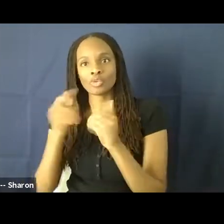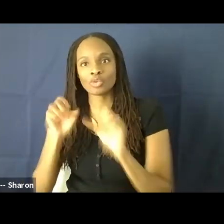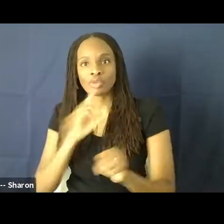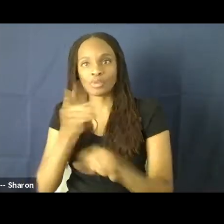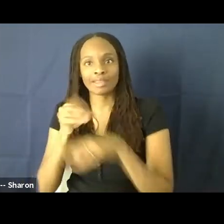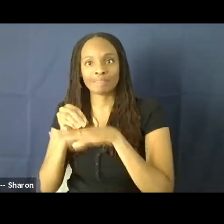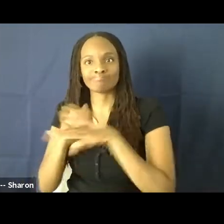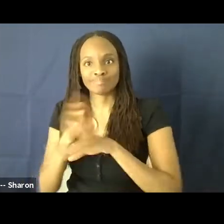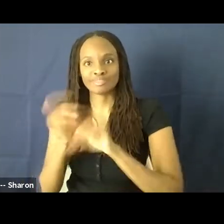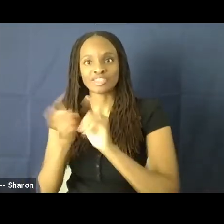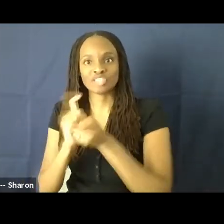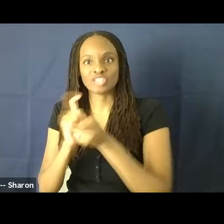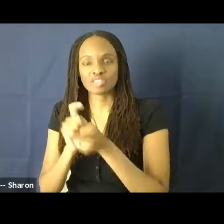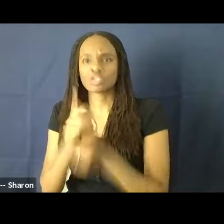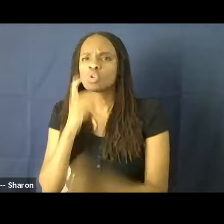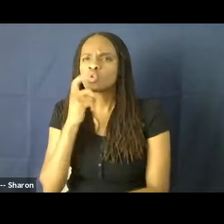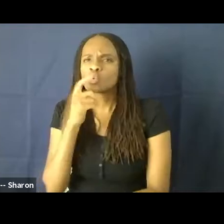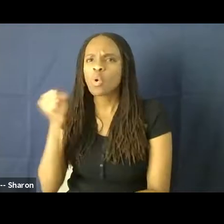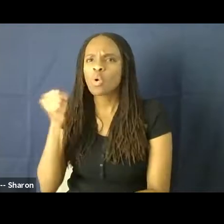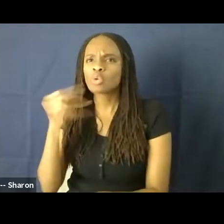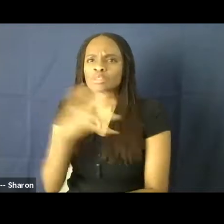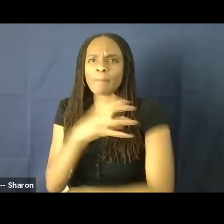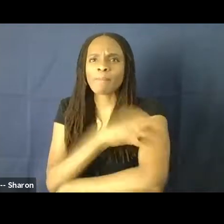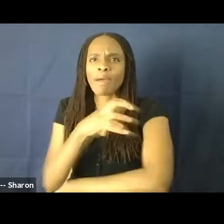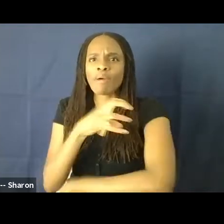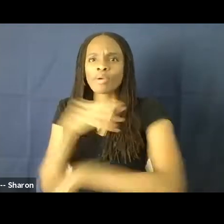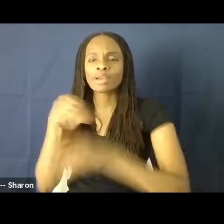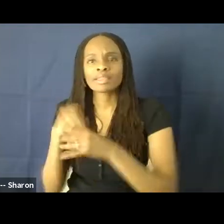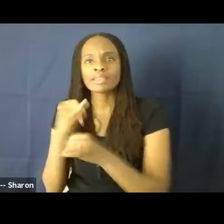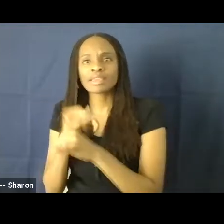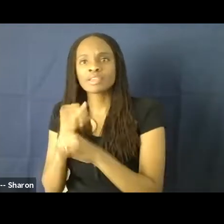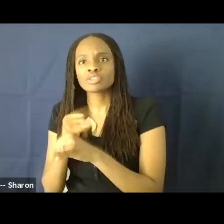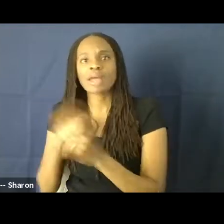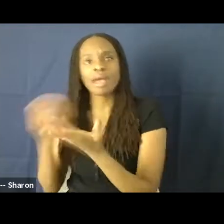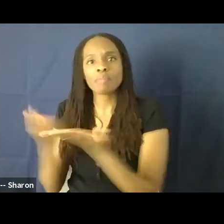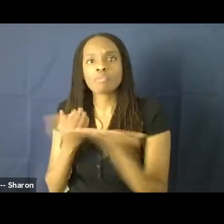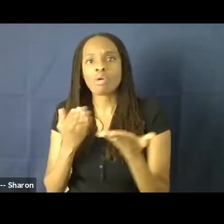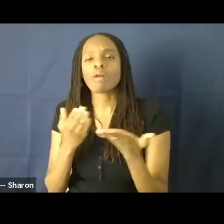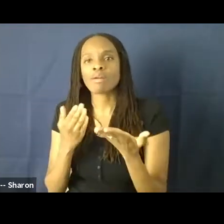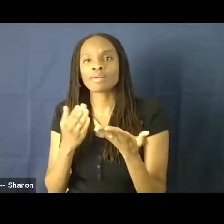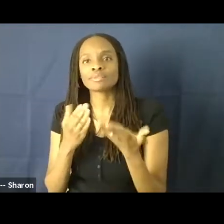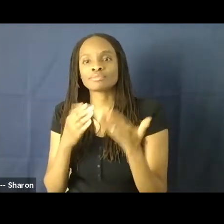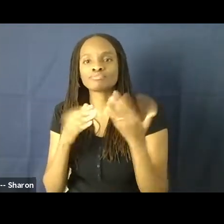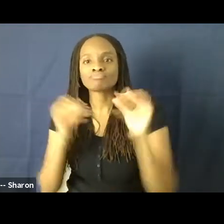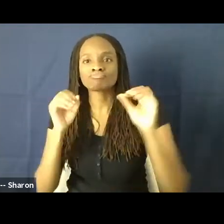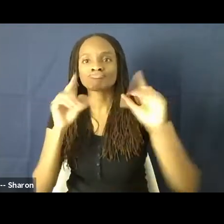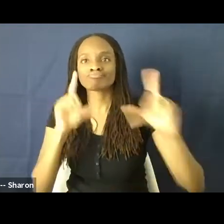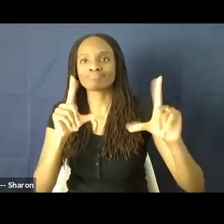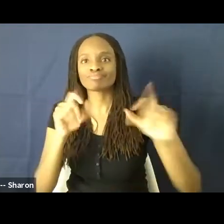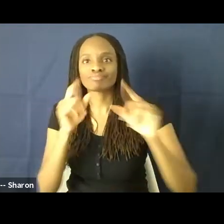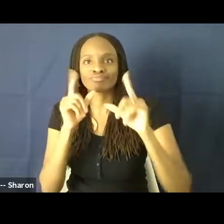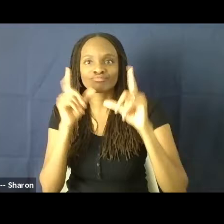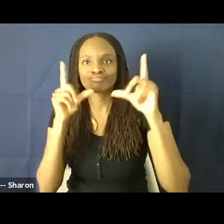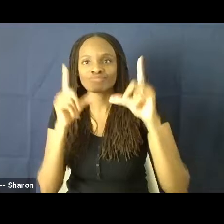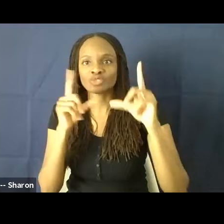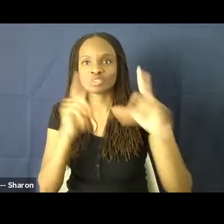take a look at who holds power in the industry. And I grabbed some screenshots from various companies to